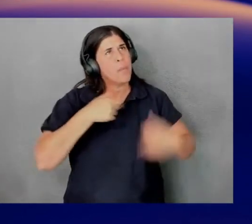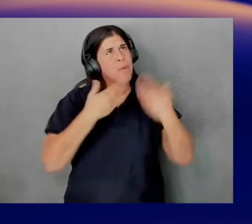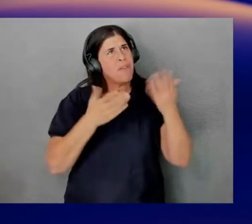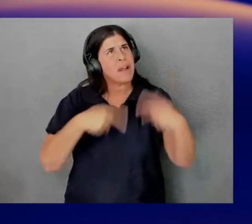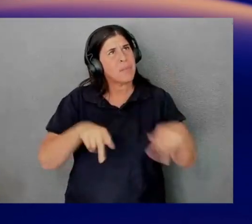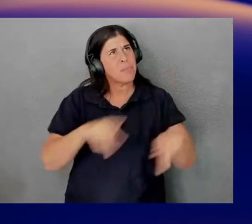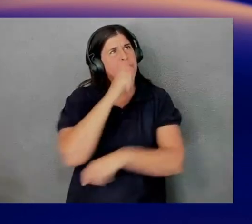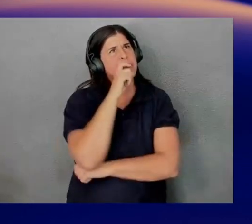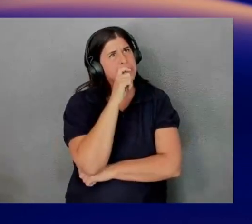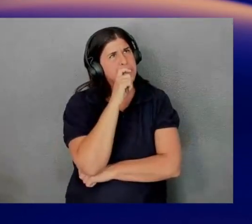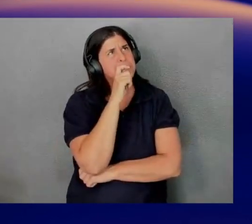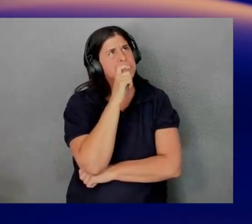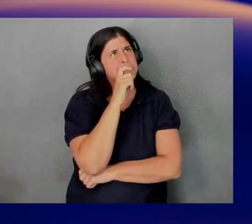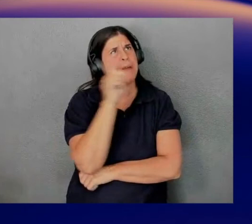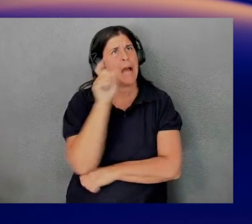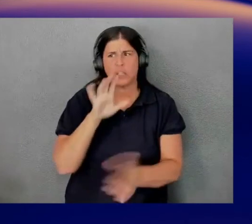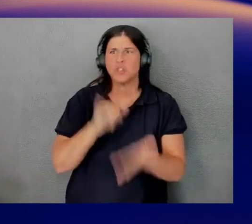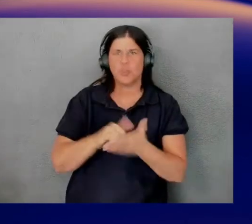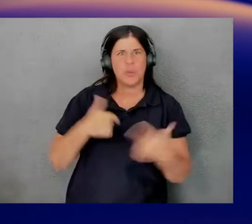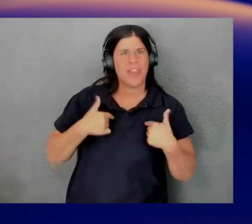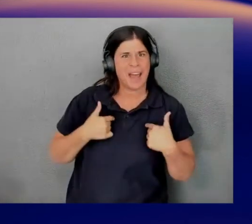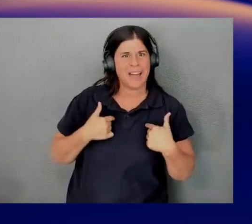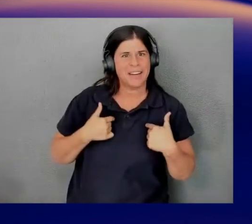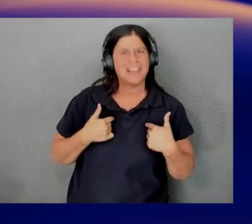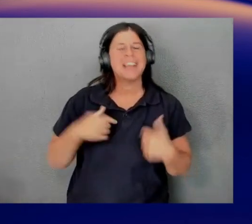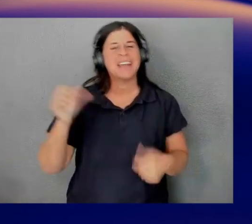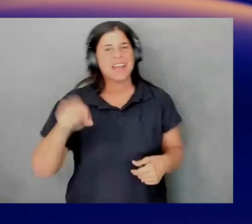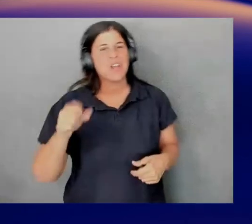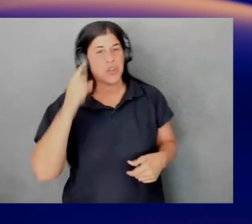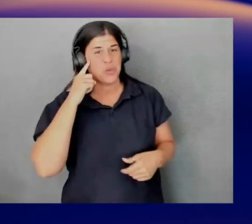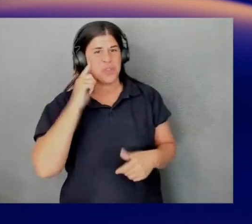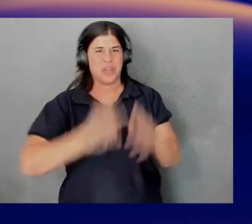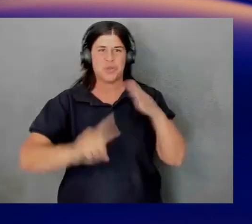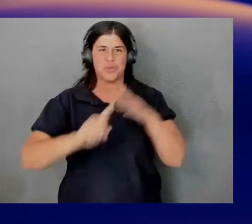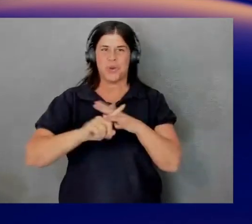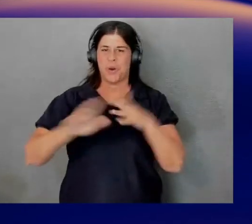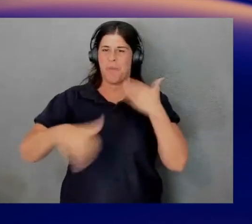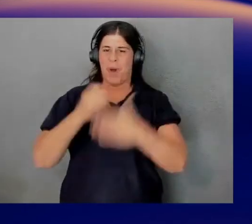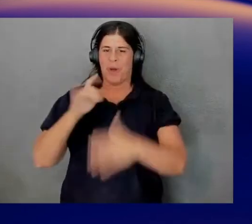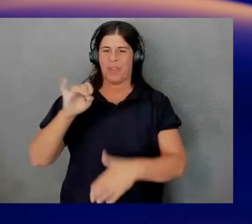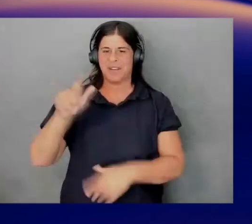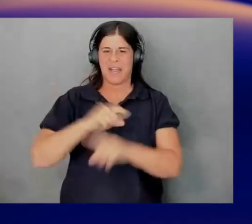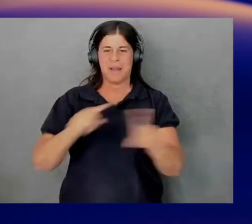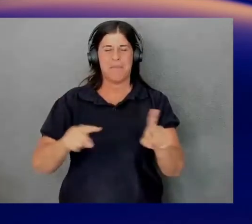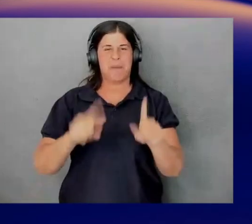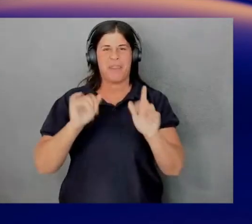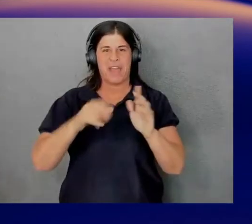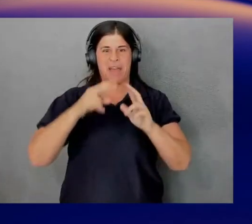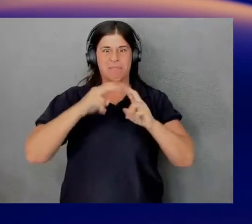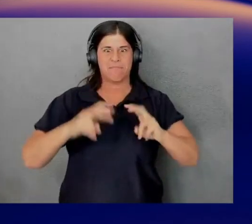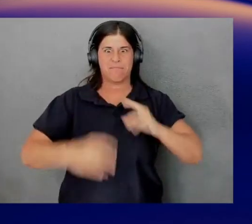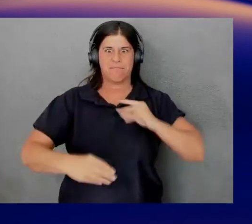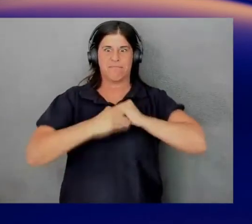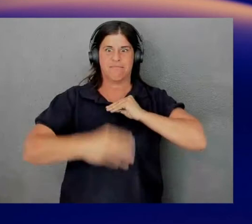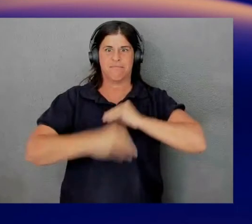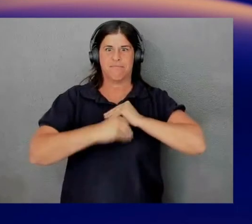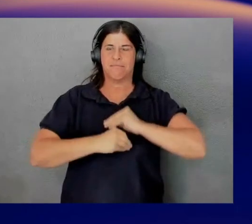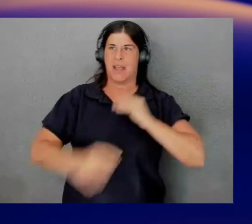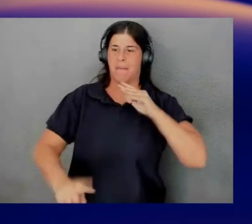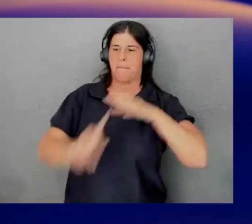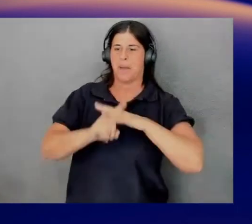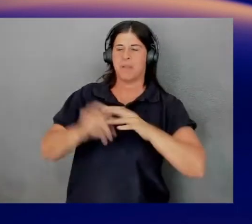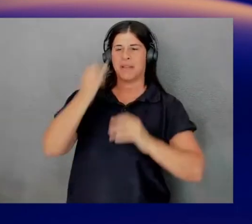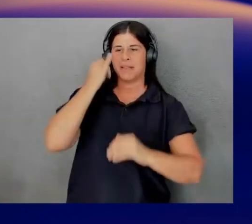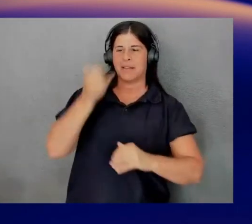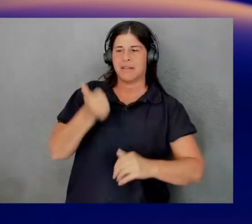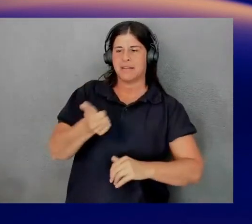I should do that, you know? Absolutely. So, you think you came with all the data. Right. But the data, that's part of the reason these reviews take little ideas on its own. Yeah. So, can